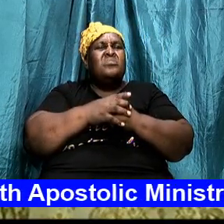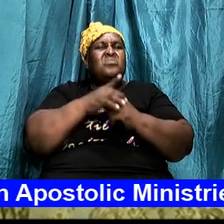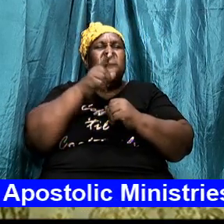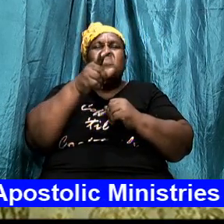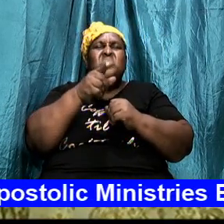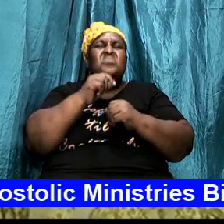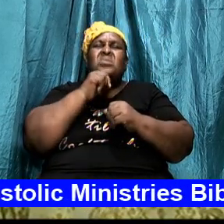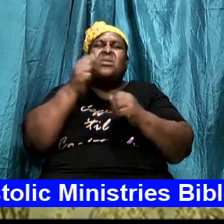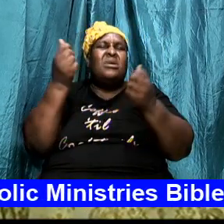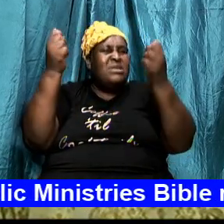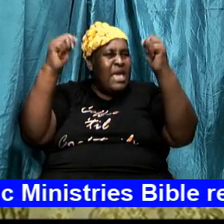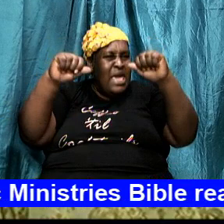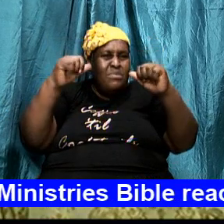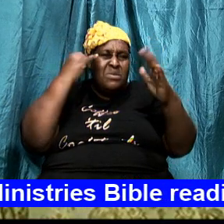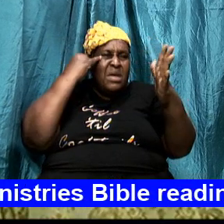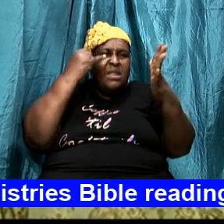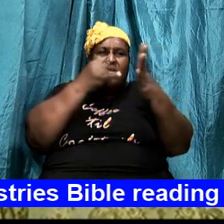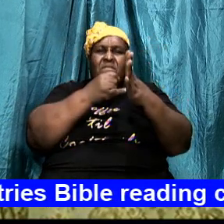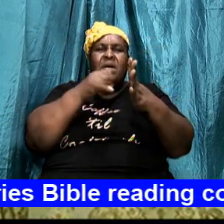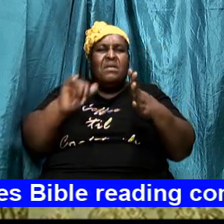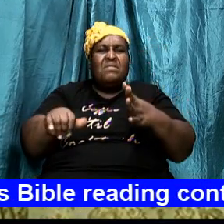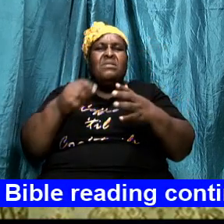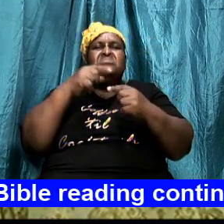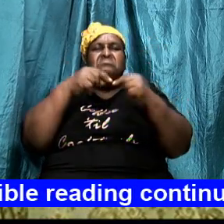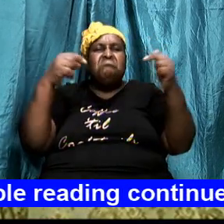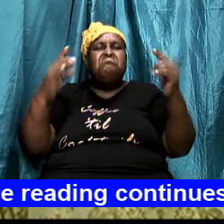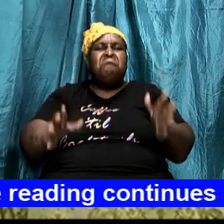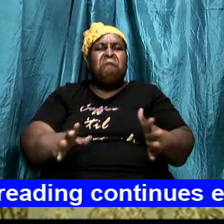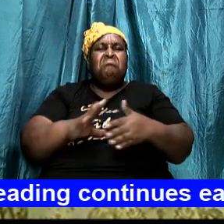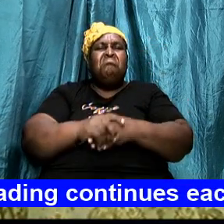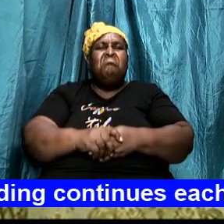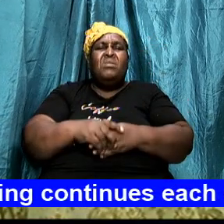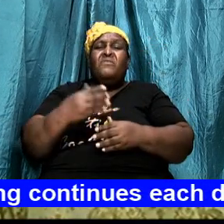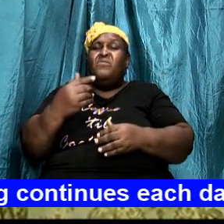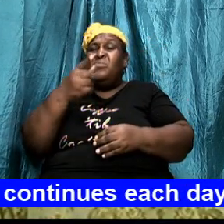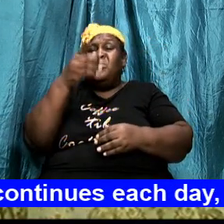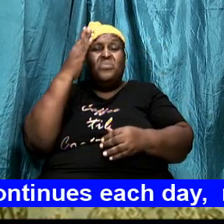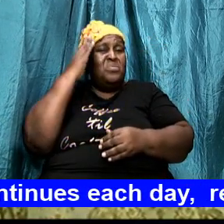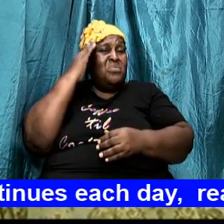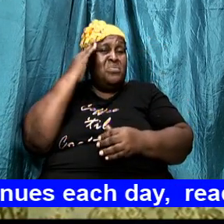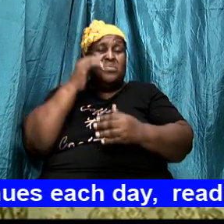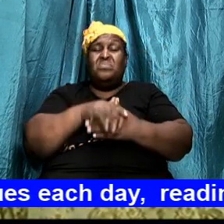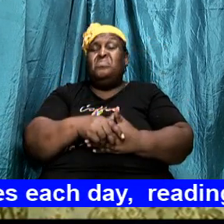able to identify that that is the enemy and before you know it